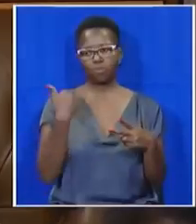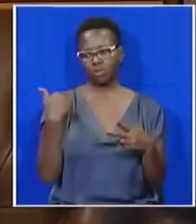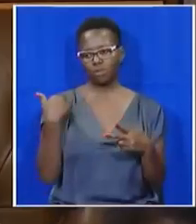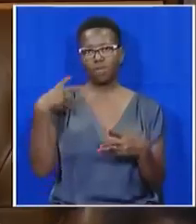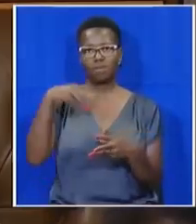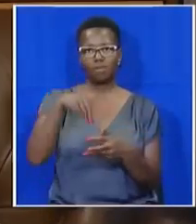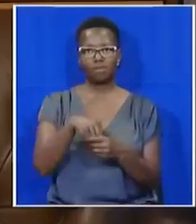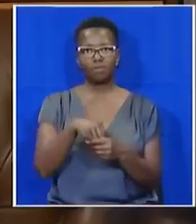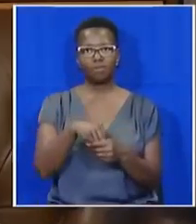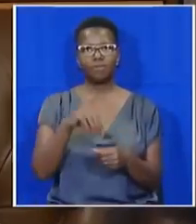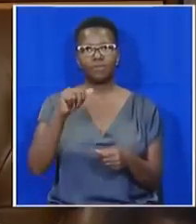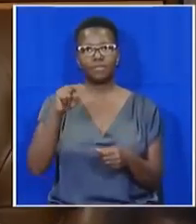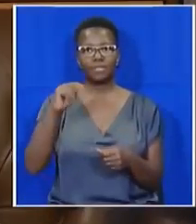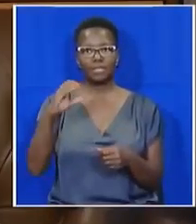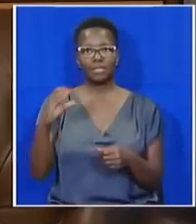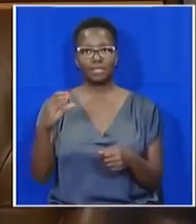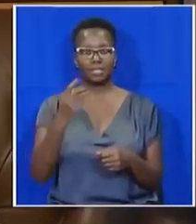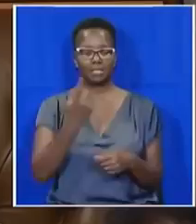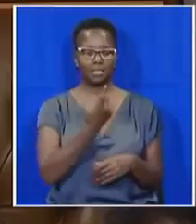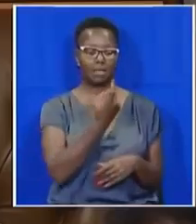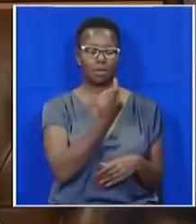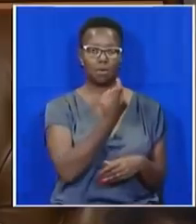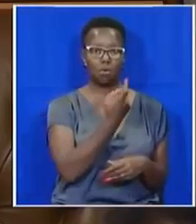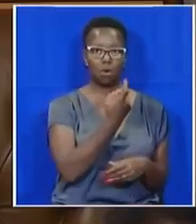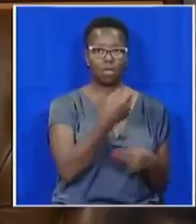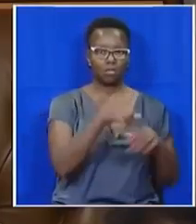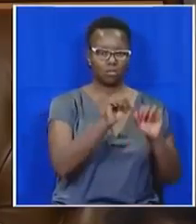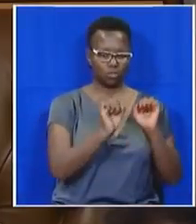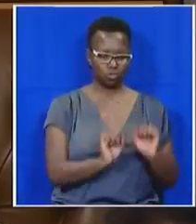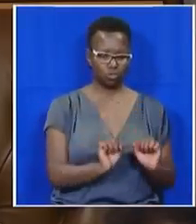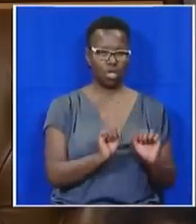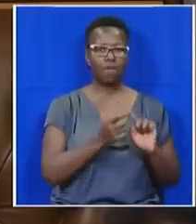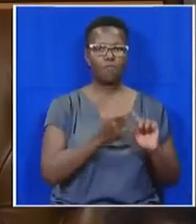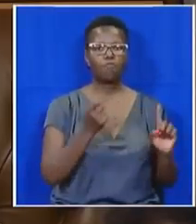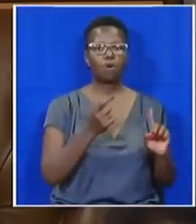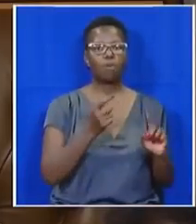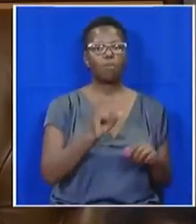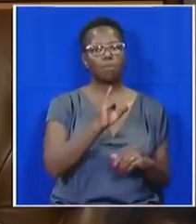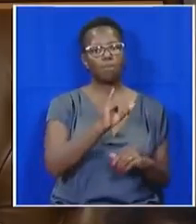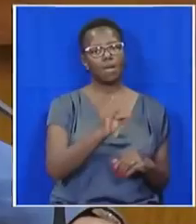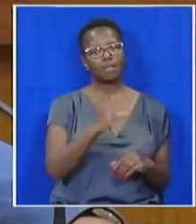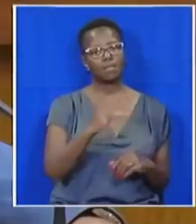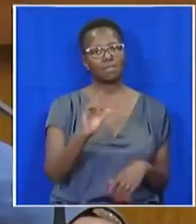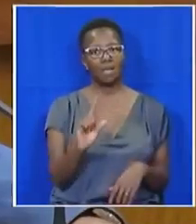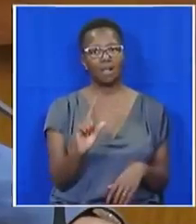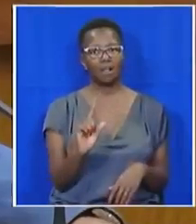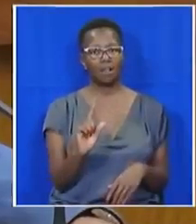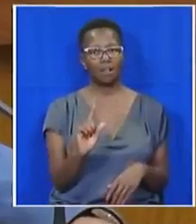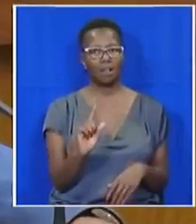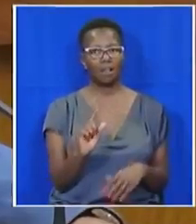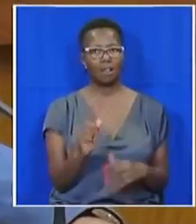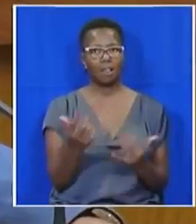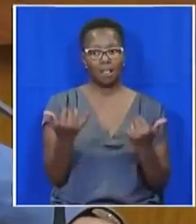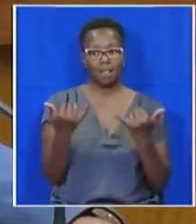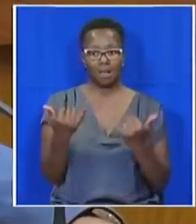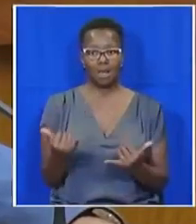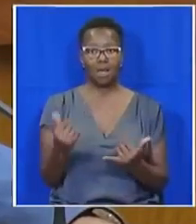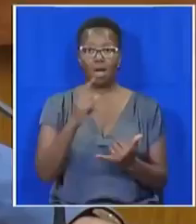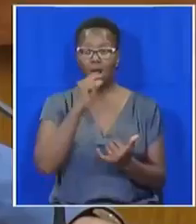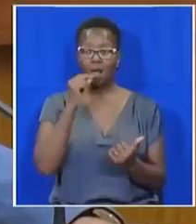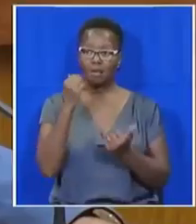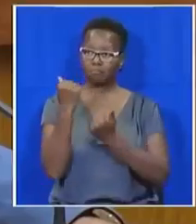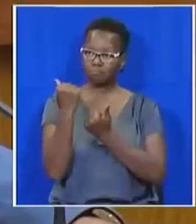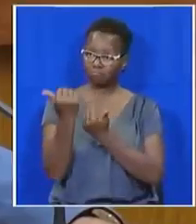regional leader, and one the chairperson of the Young Communist League. These recommendations are the slap